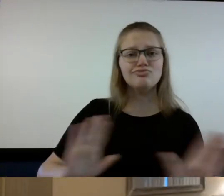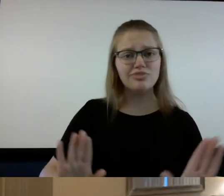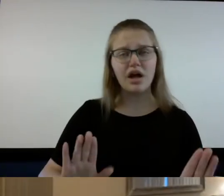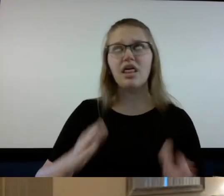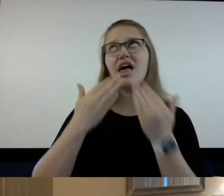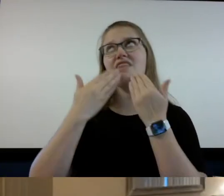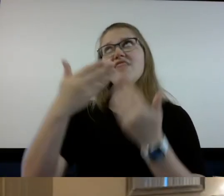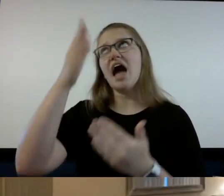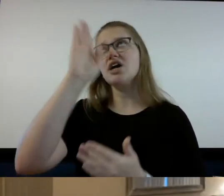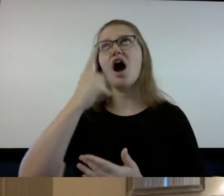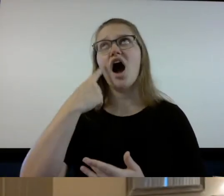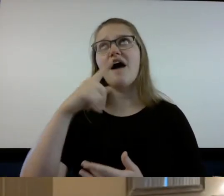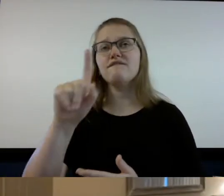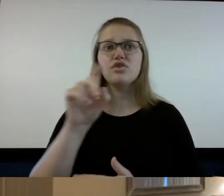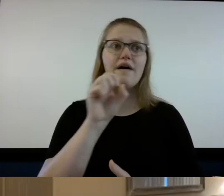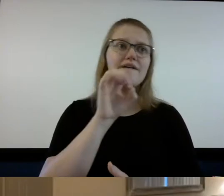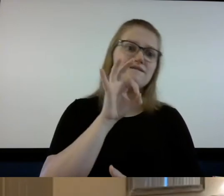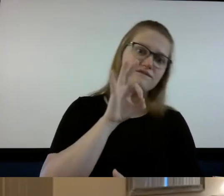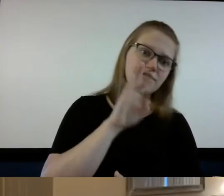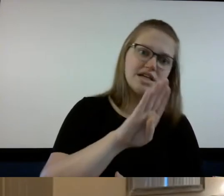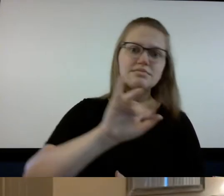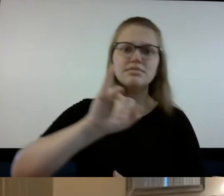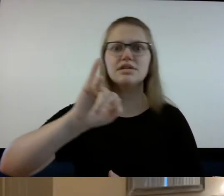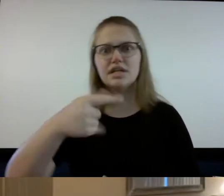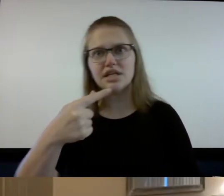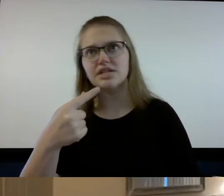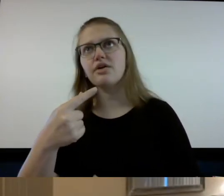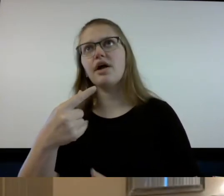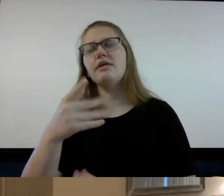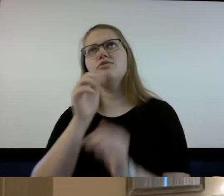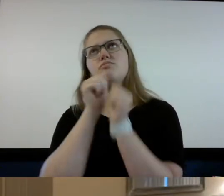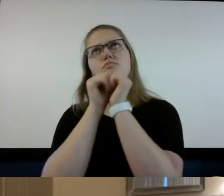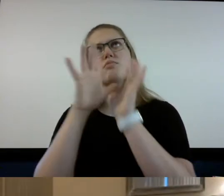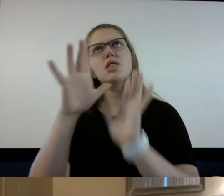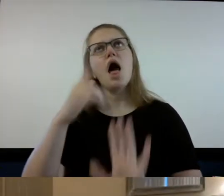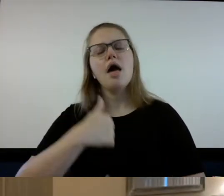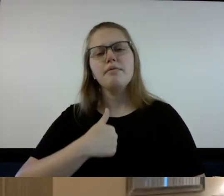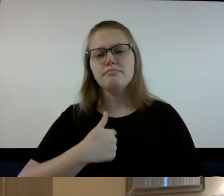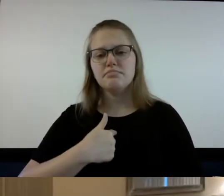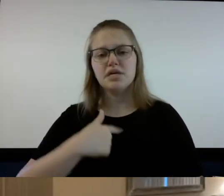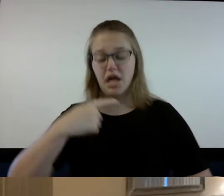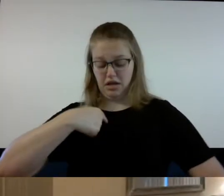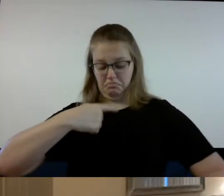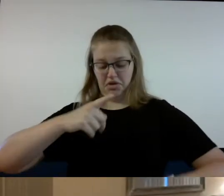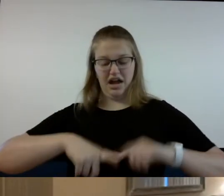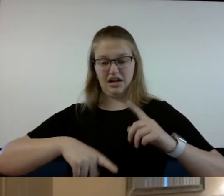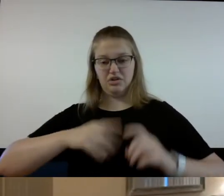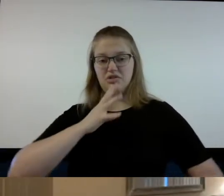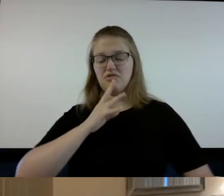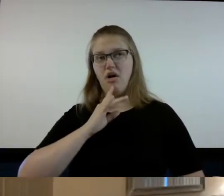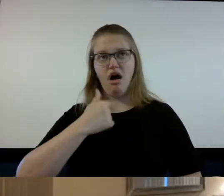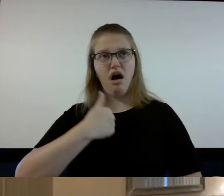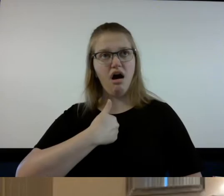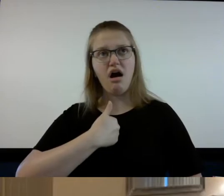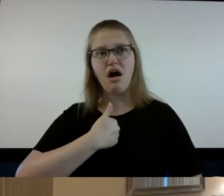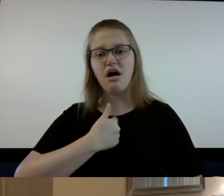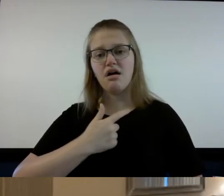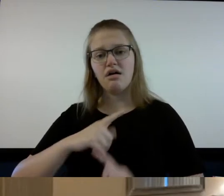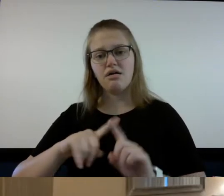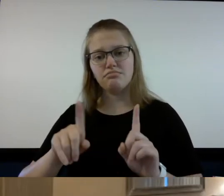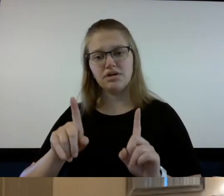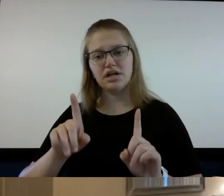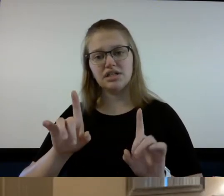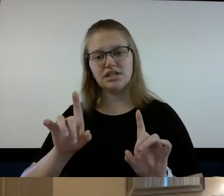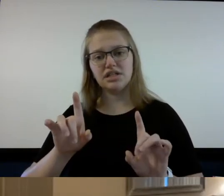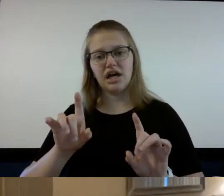media today it was a godsend during this time I couldn't talk but I uh just to